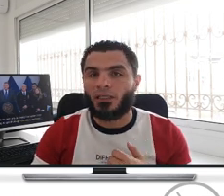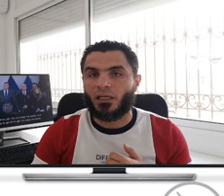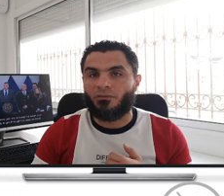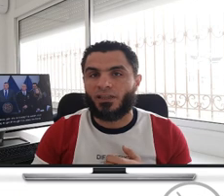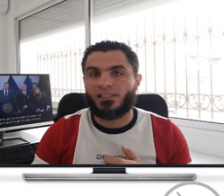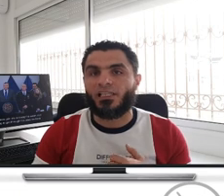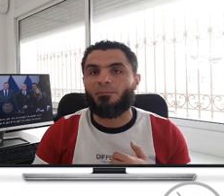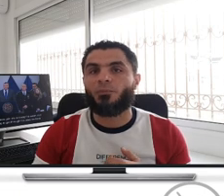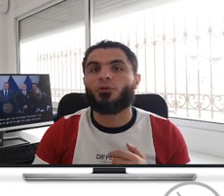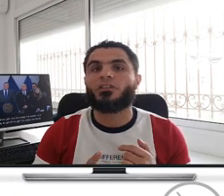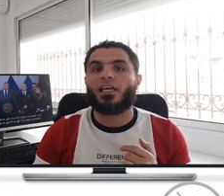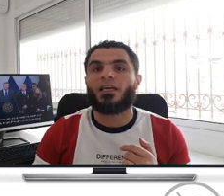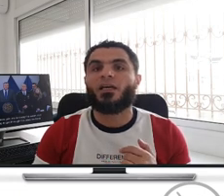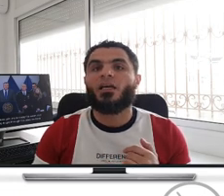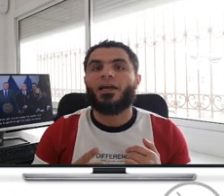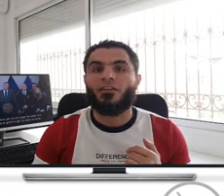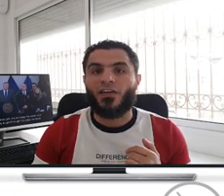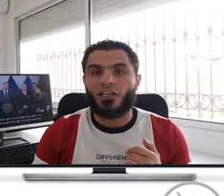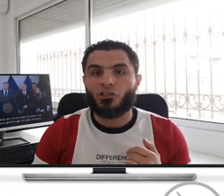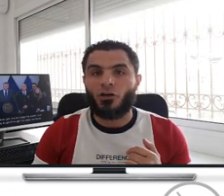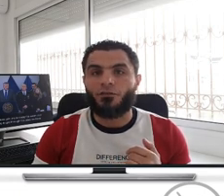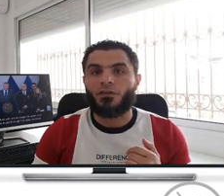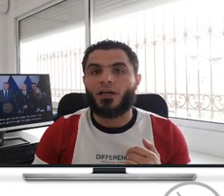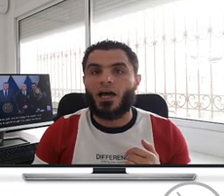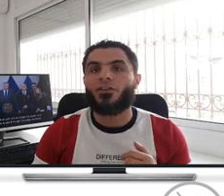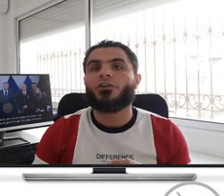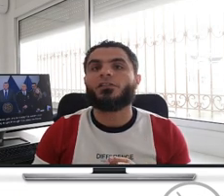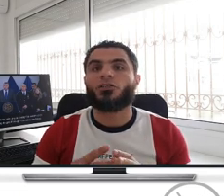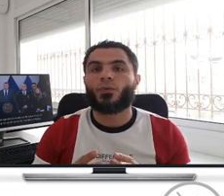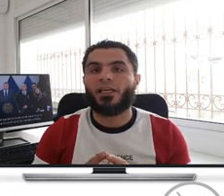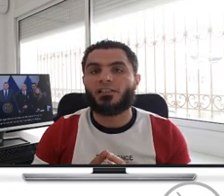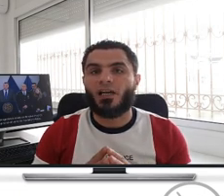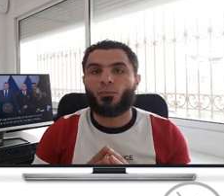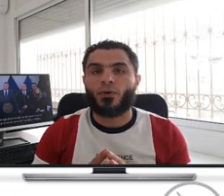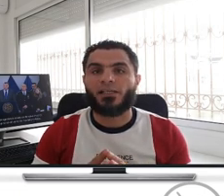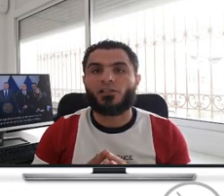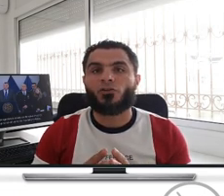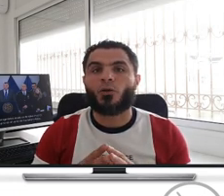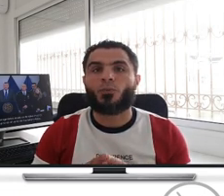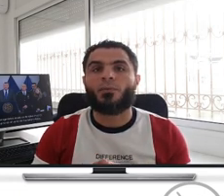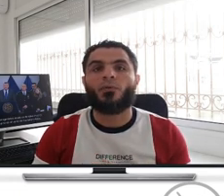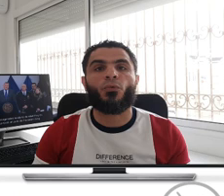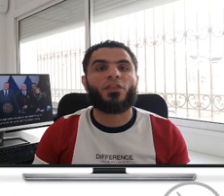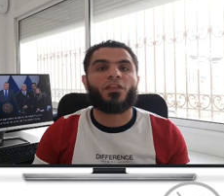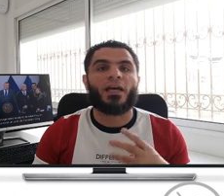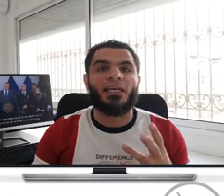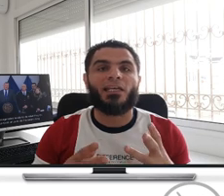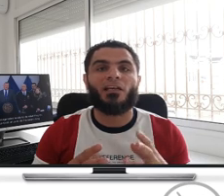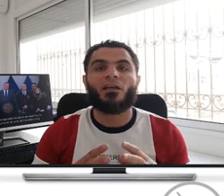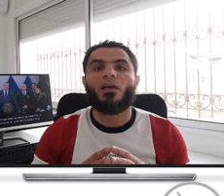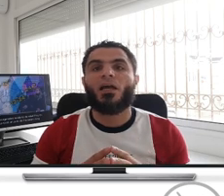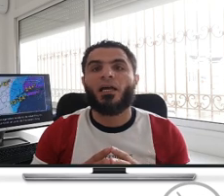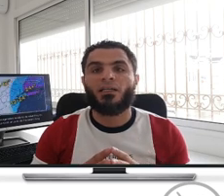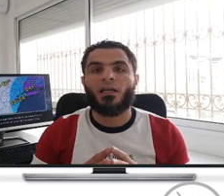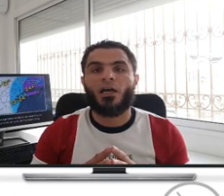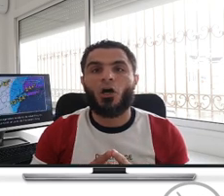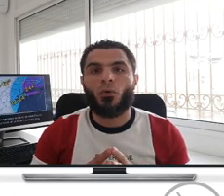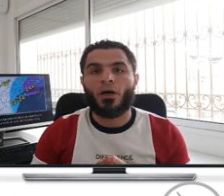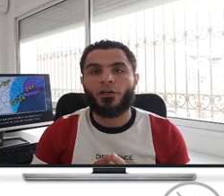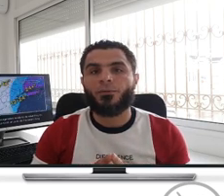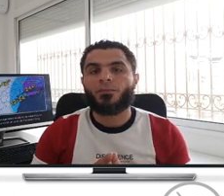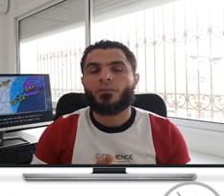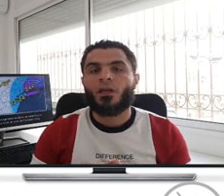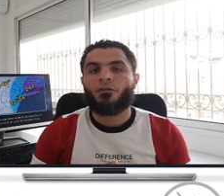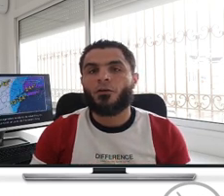311 if they see people take advantage of others and raise prices or problems with heating and